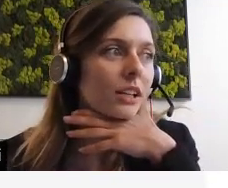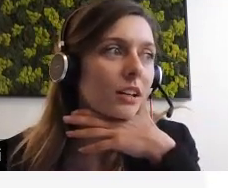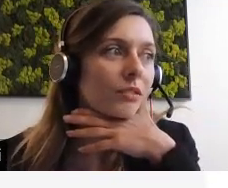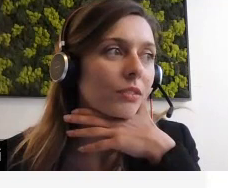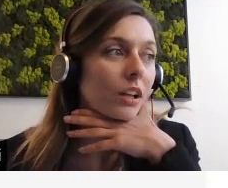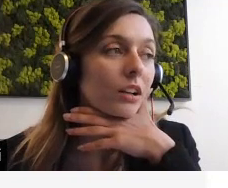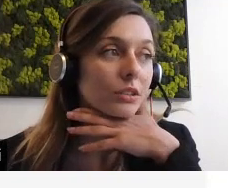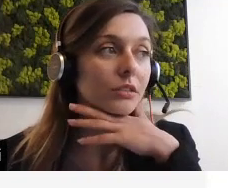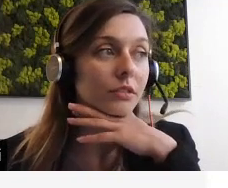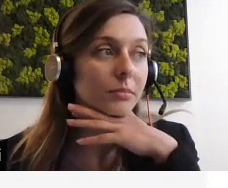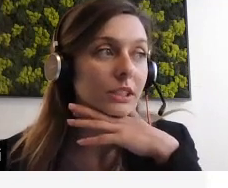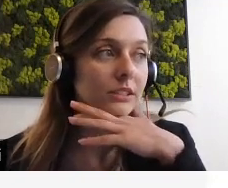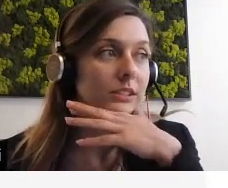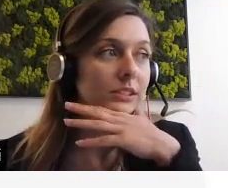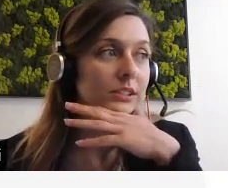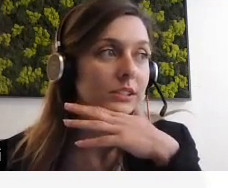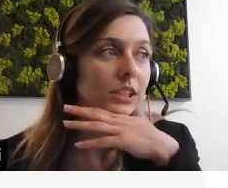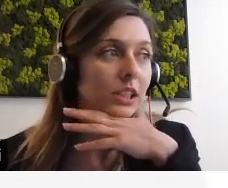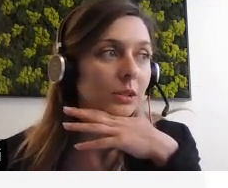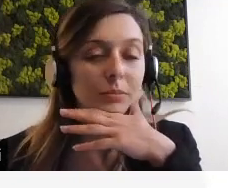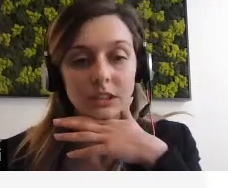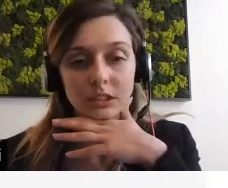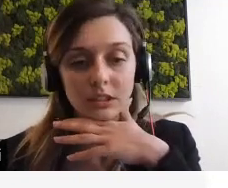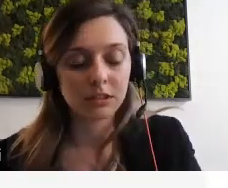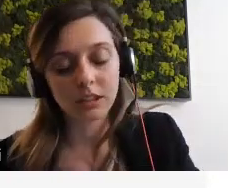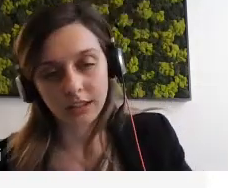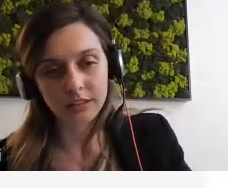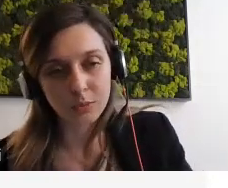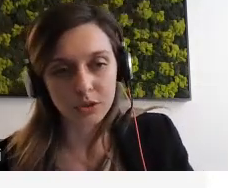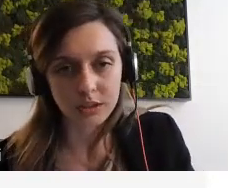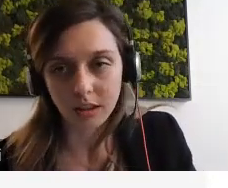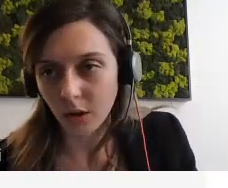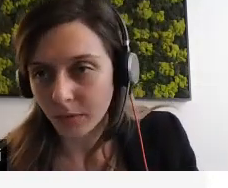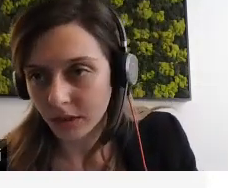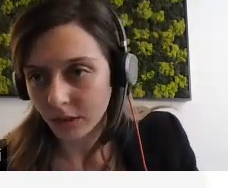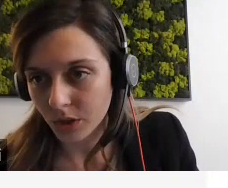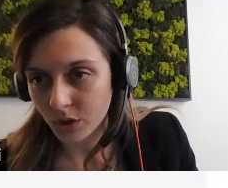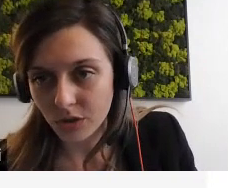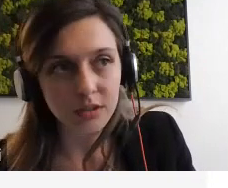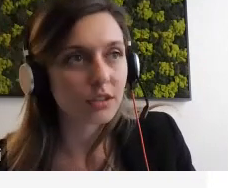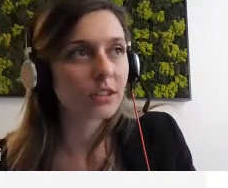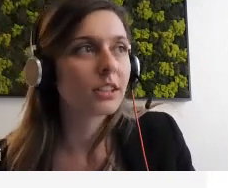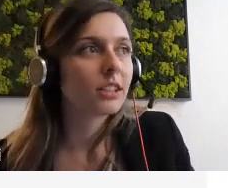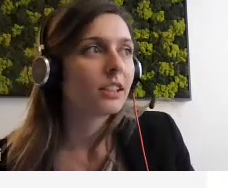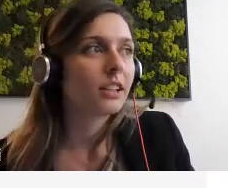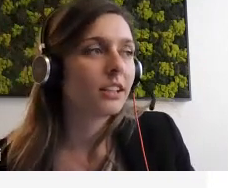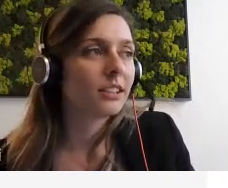We have a lot of open responses in the open questions.